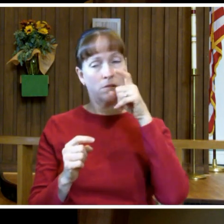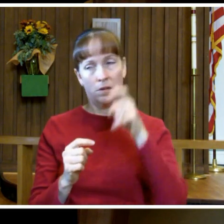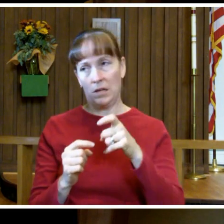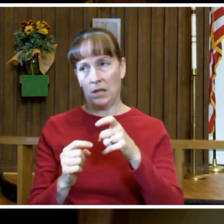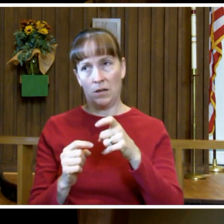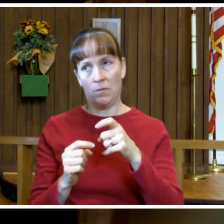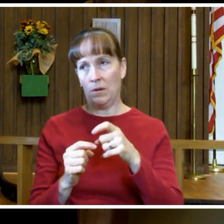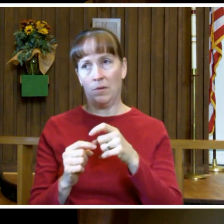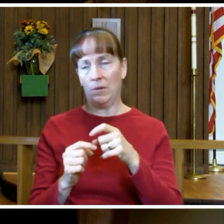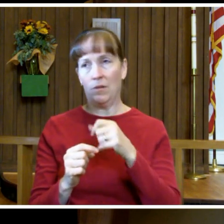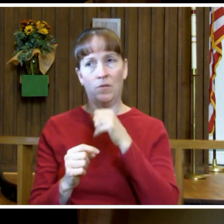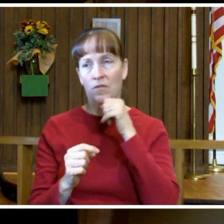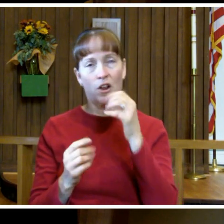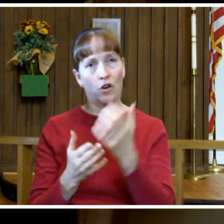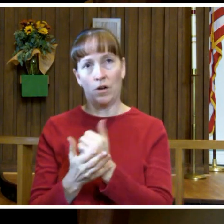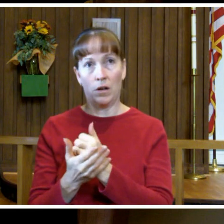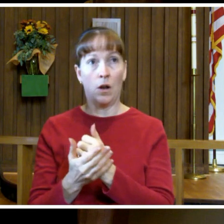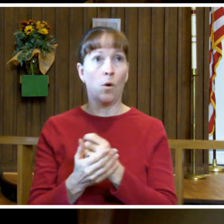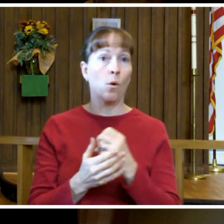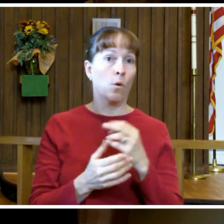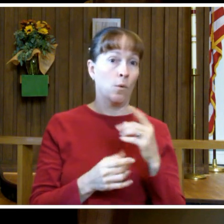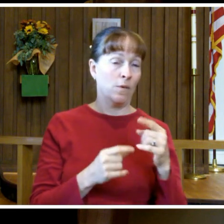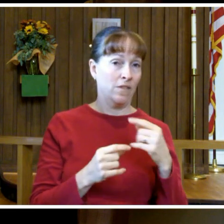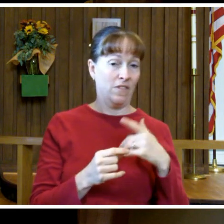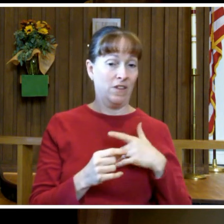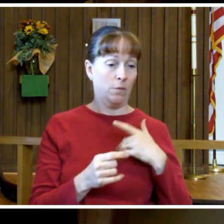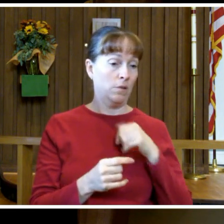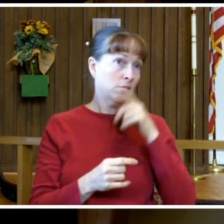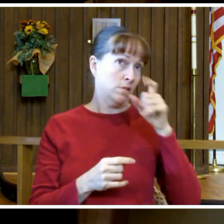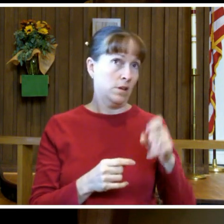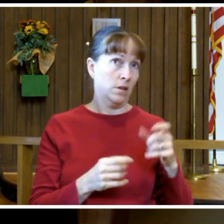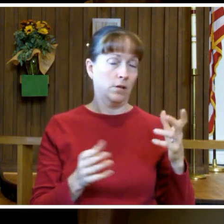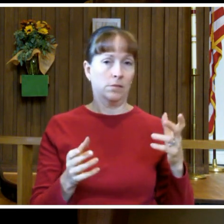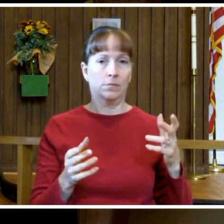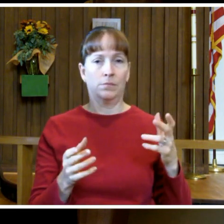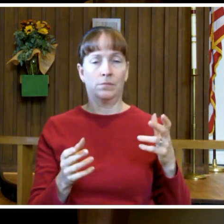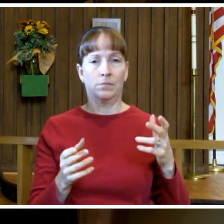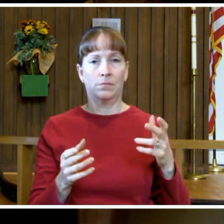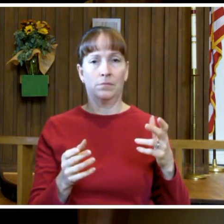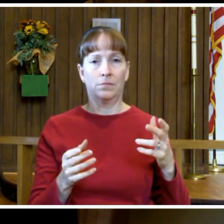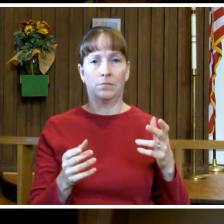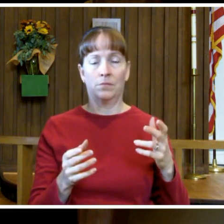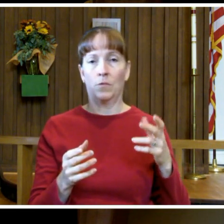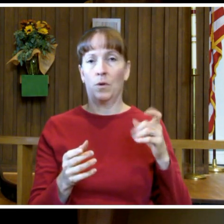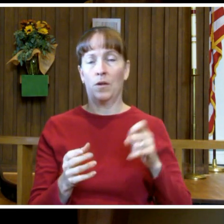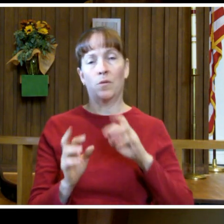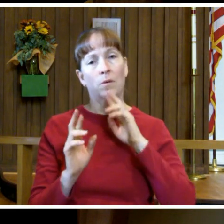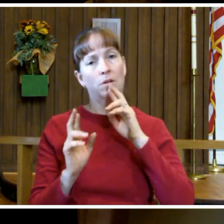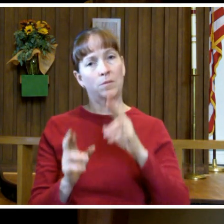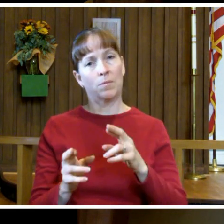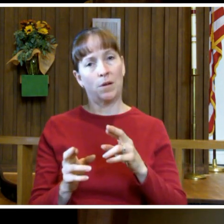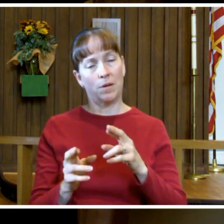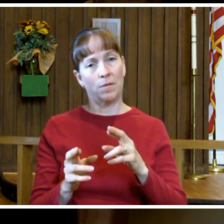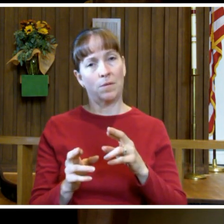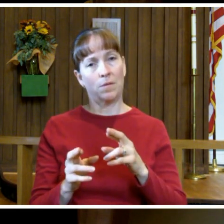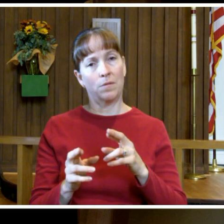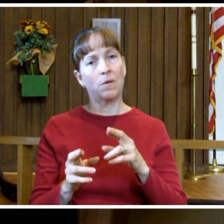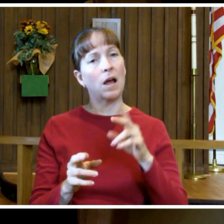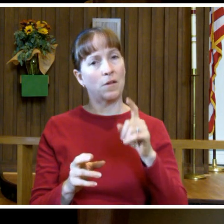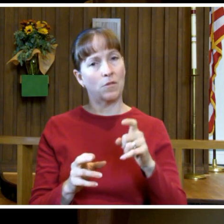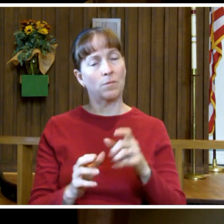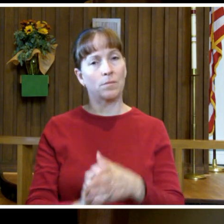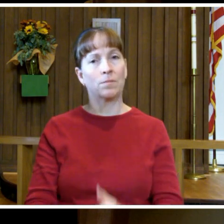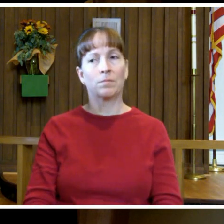and when we feel we need it least. We've got to respond. We have got to respond.